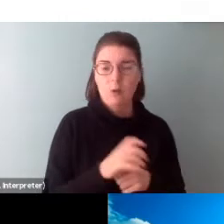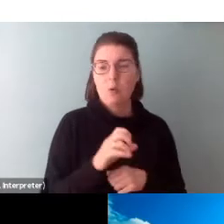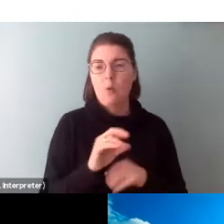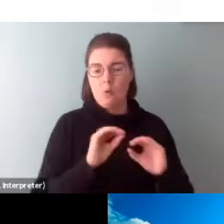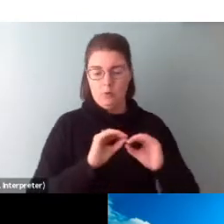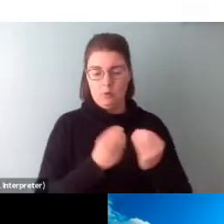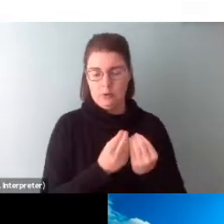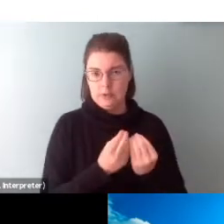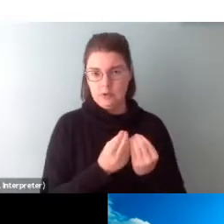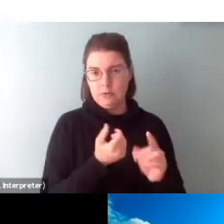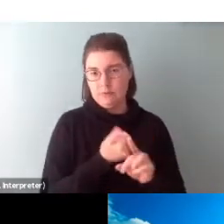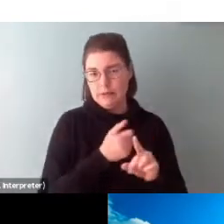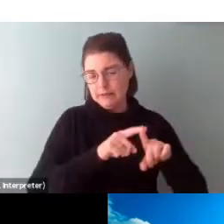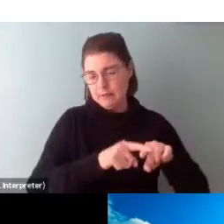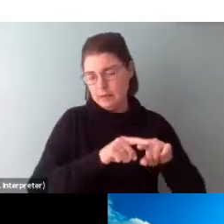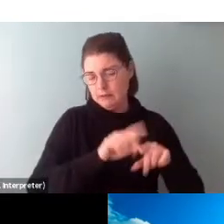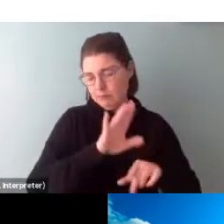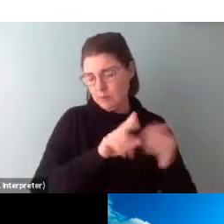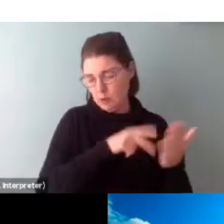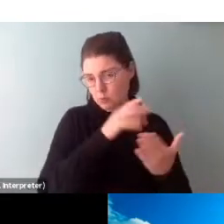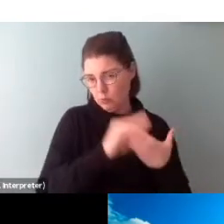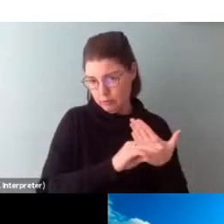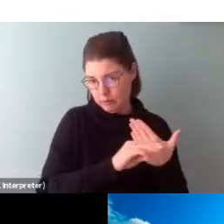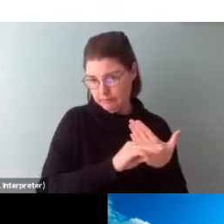organizations depending on the program.